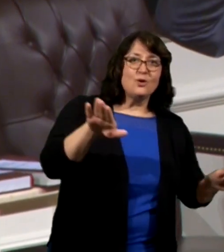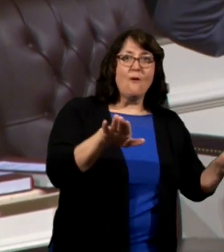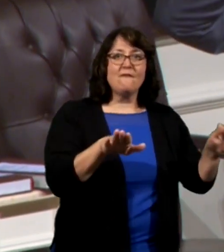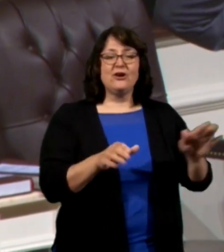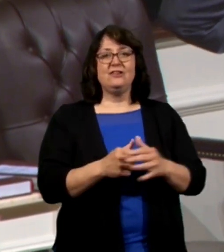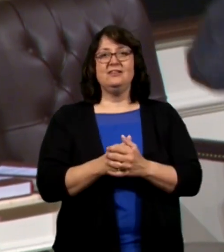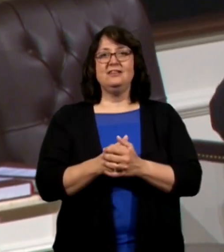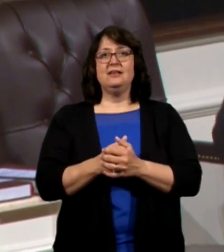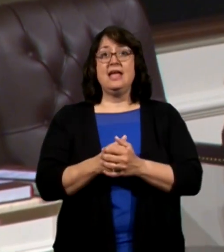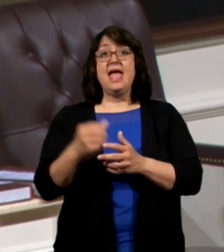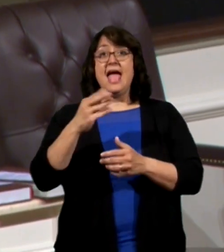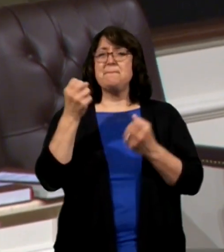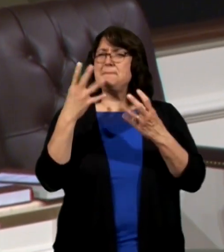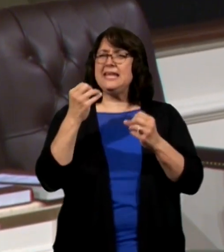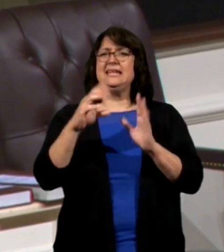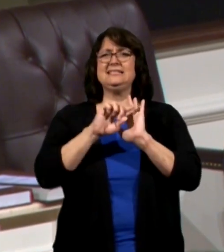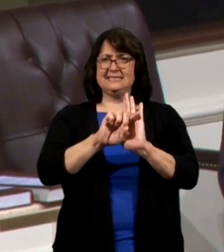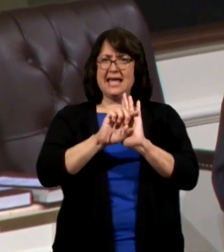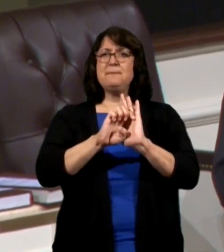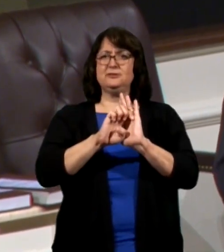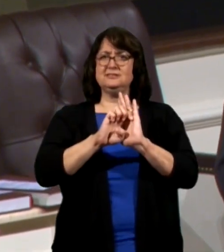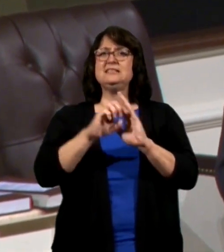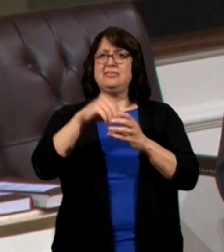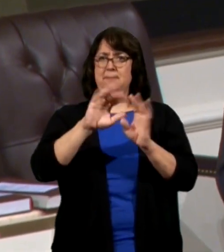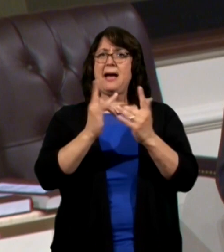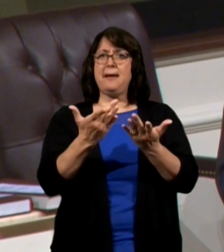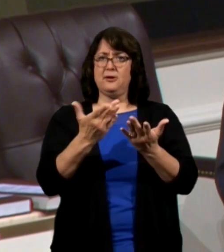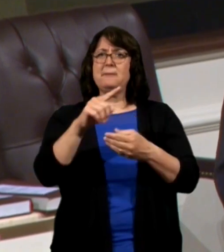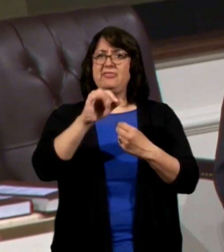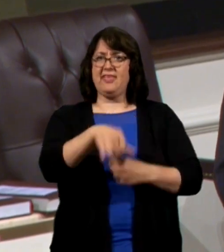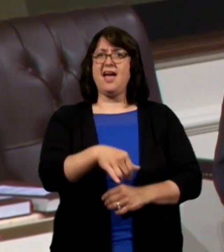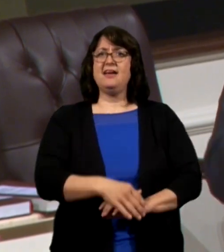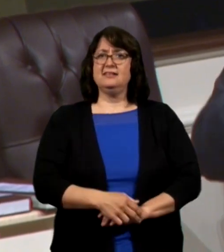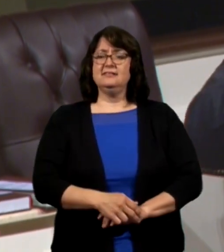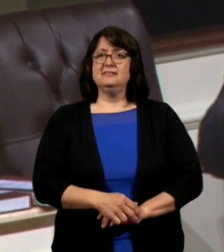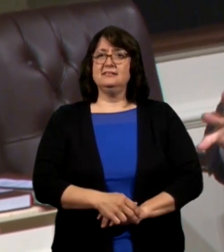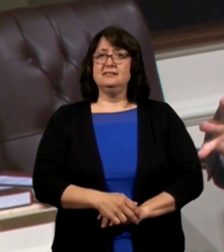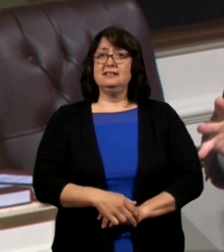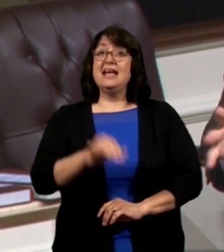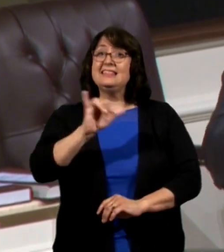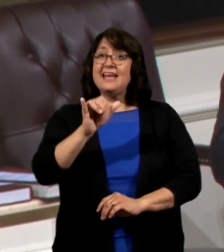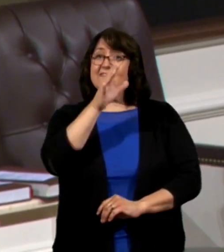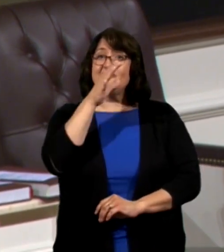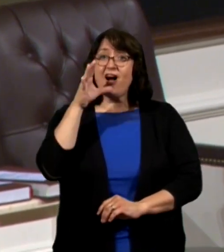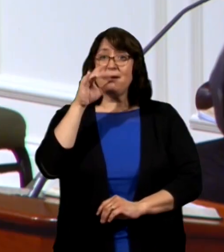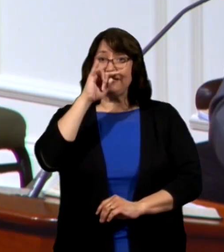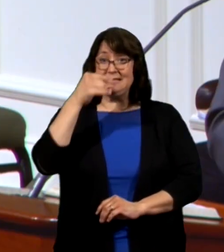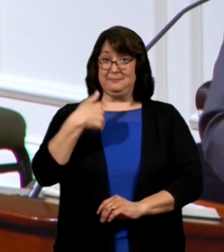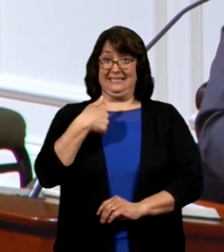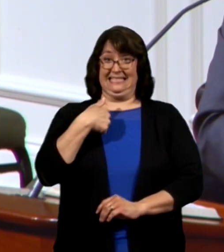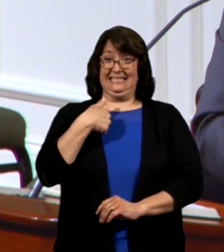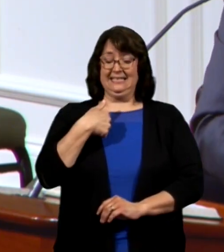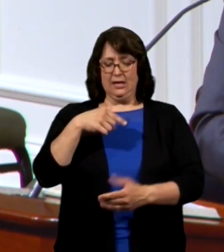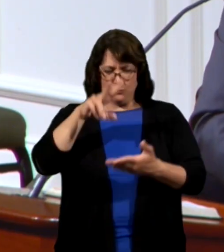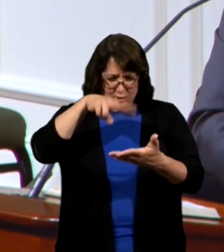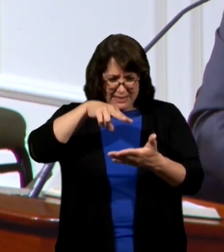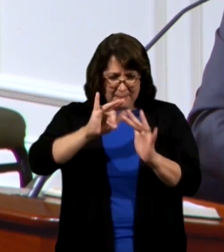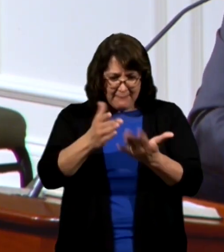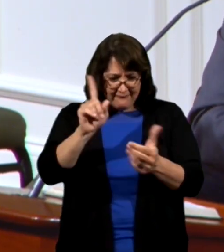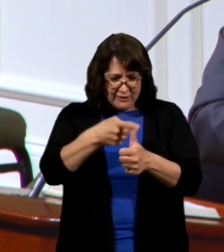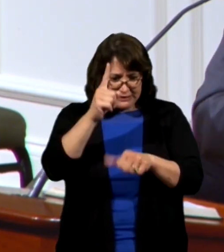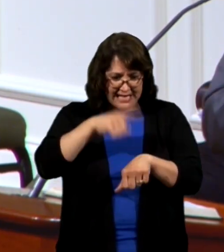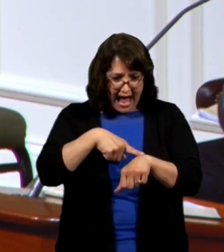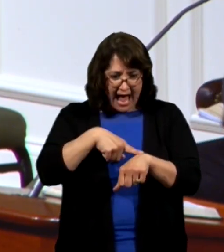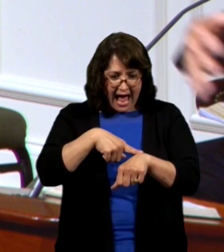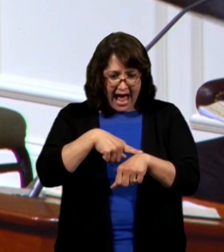And there are so many things like that in the Bible. And so as a farm kid reading the Bible for the first time, it